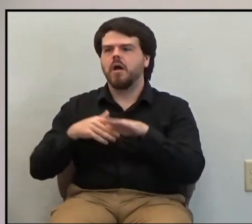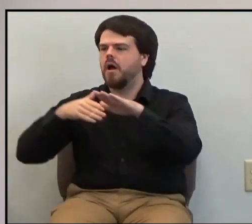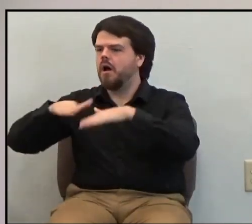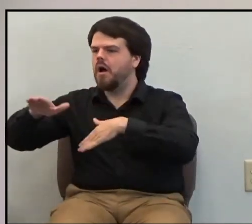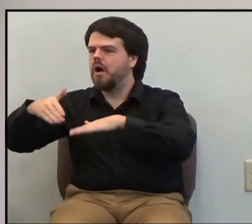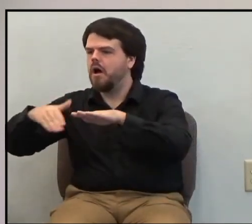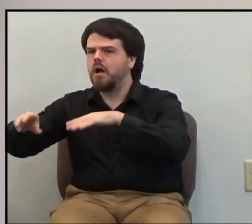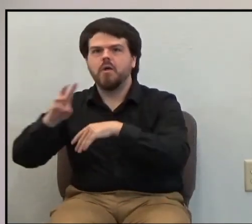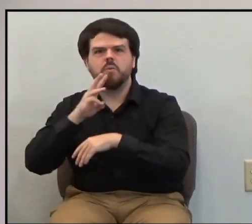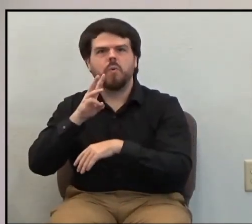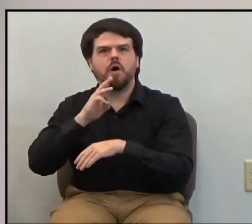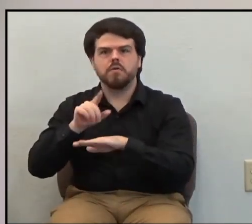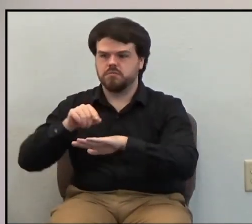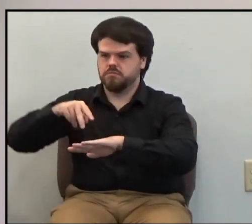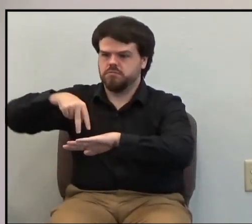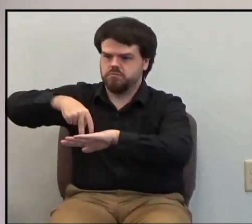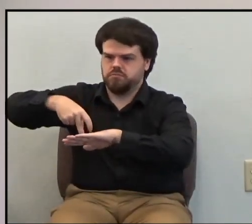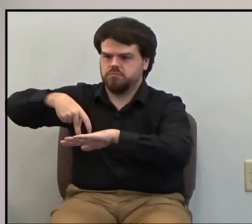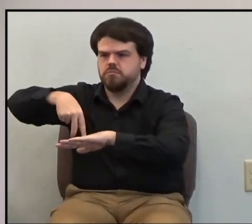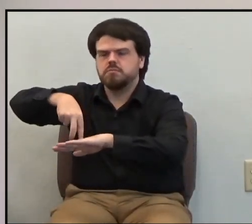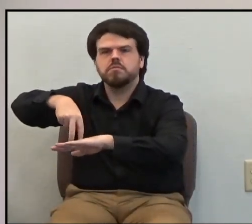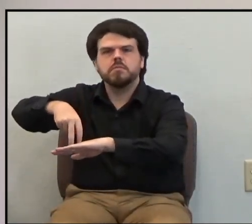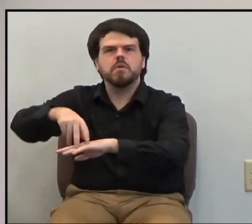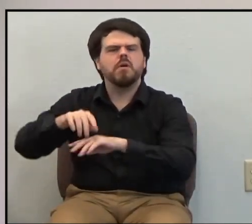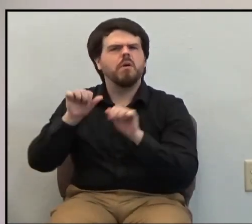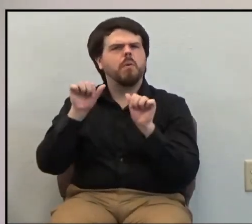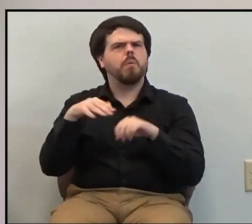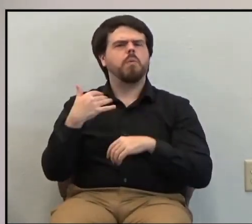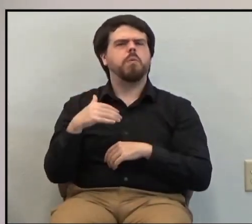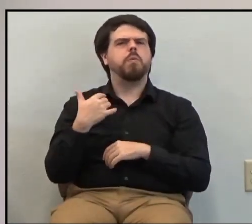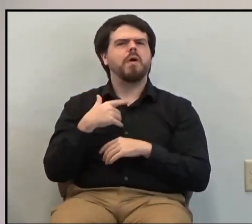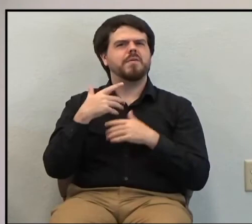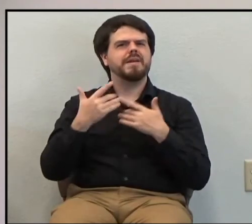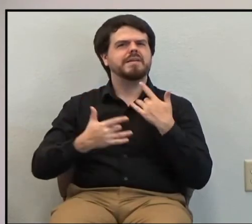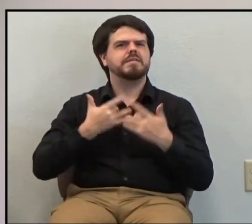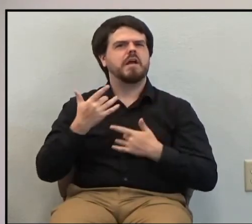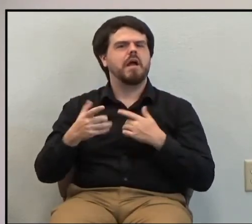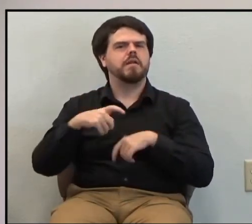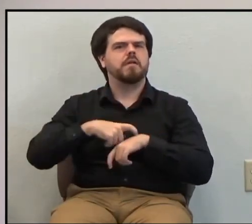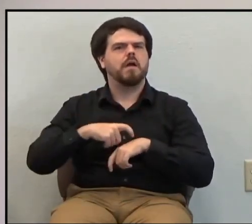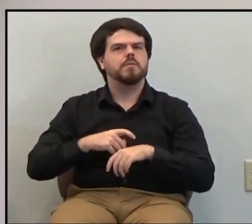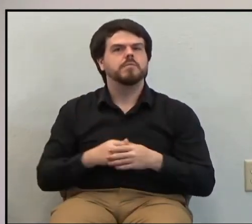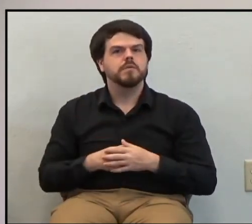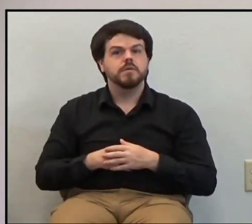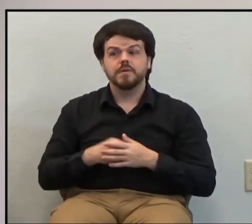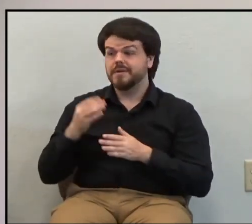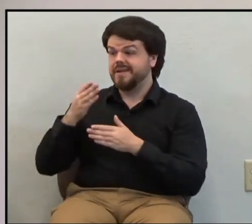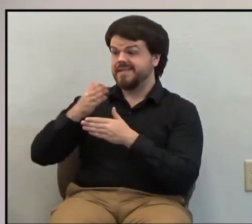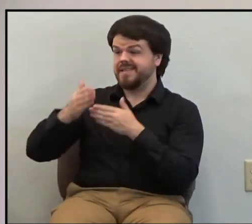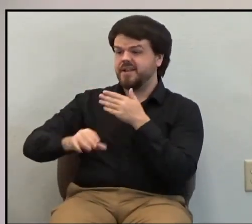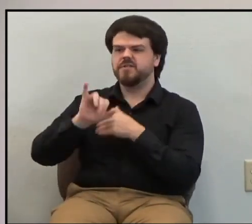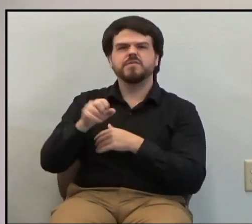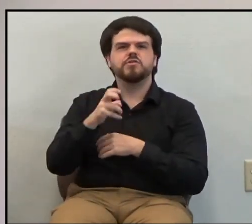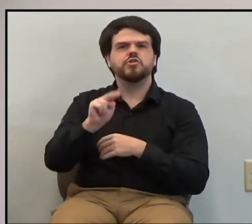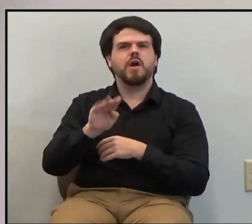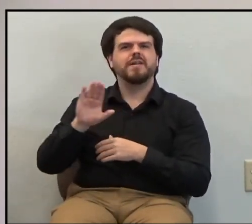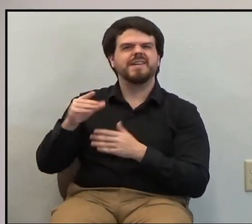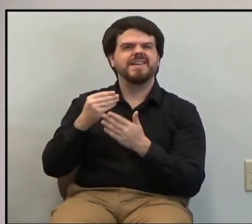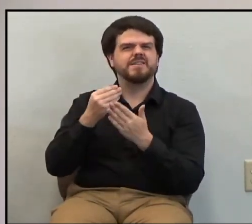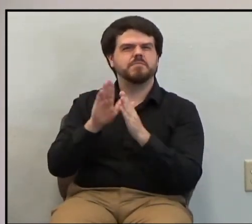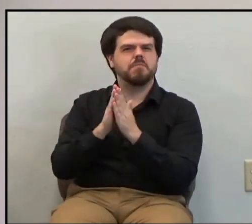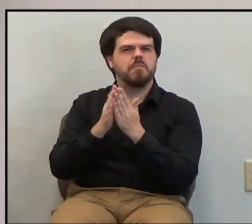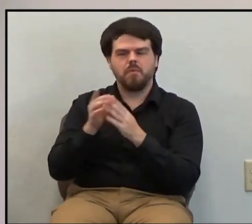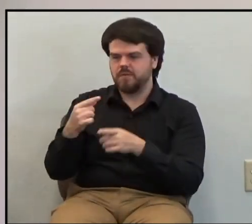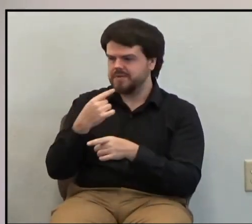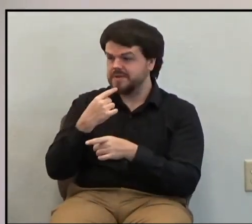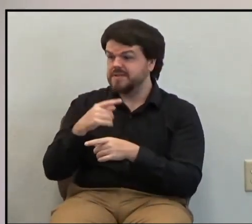Those must have been exciting times to be with the Master. We read at the end of John's Gospel, he says, I've written these things to